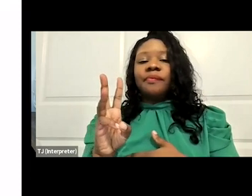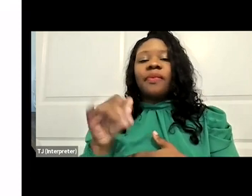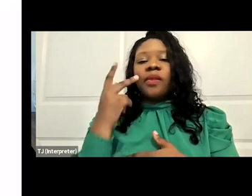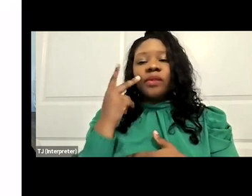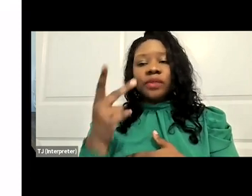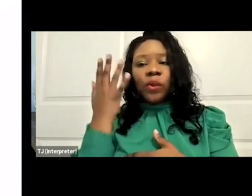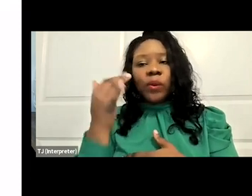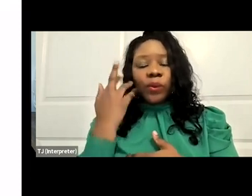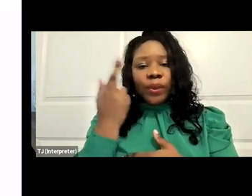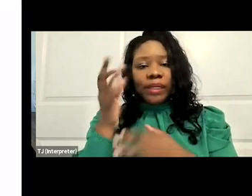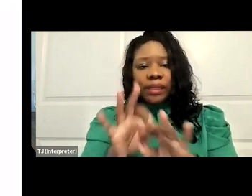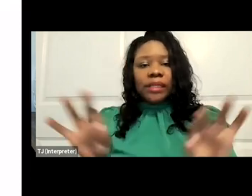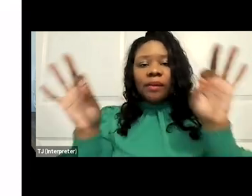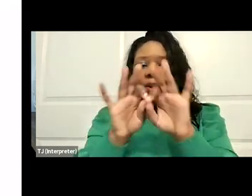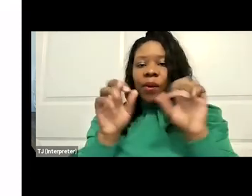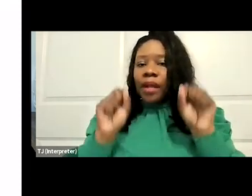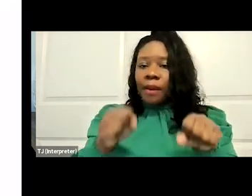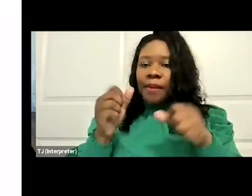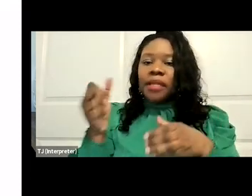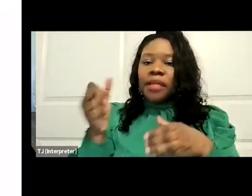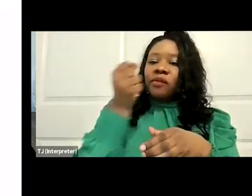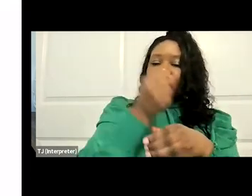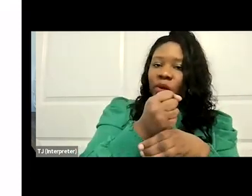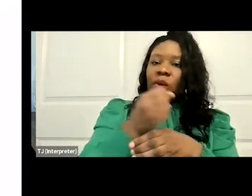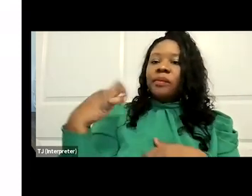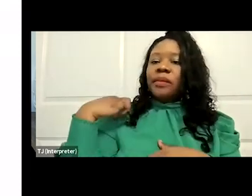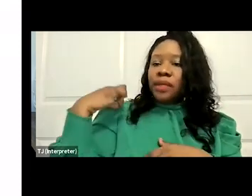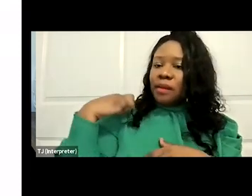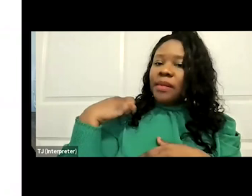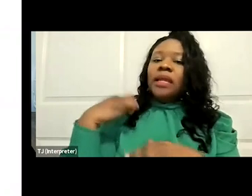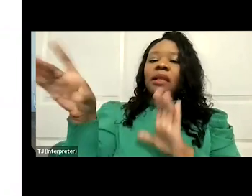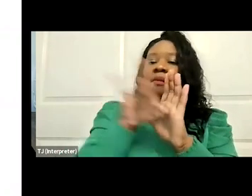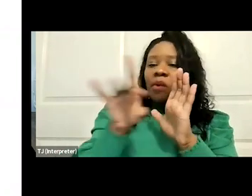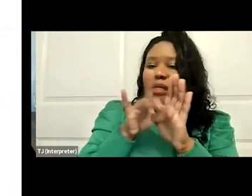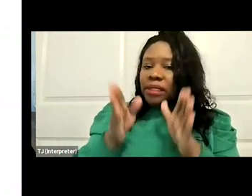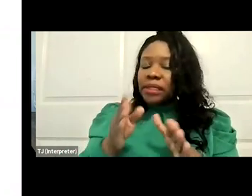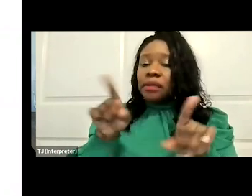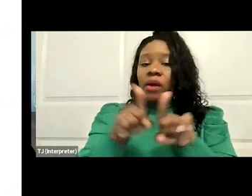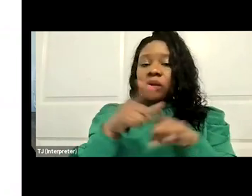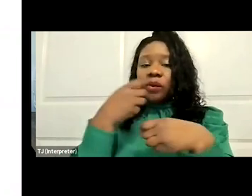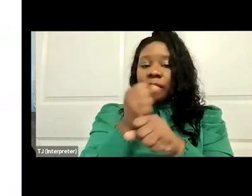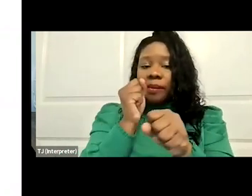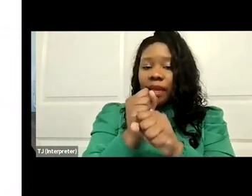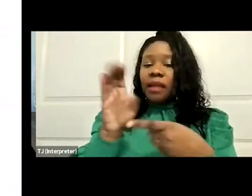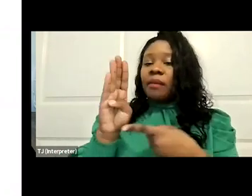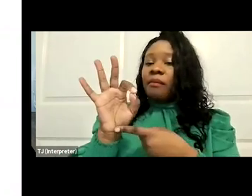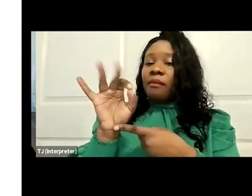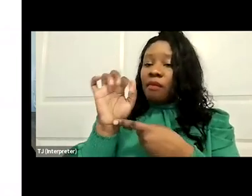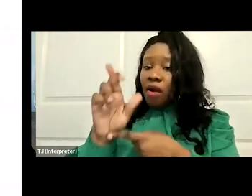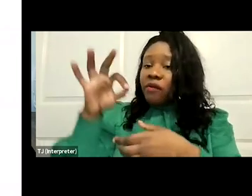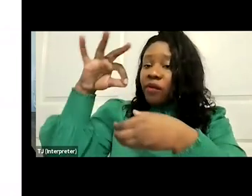to confirm appointees, quicker advancement of bills, also creating a buffer vote if